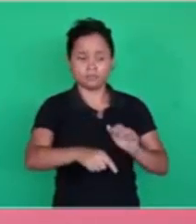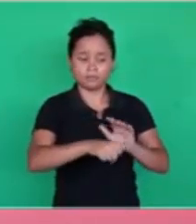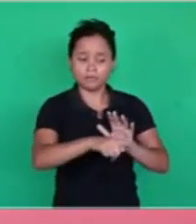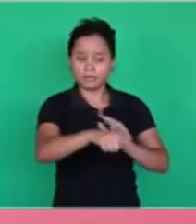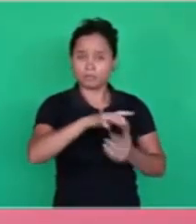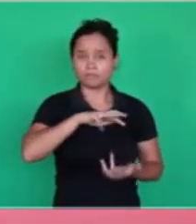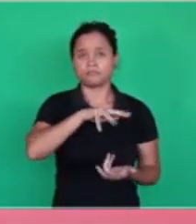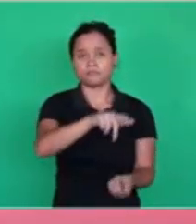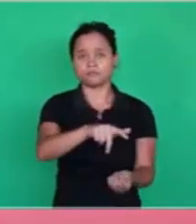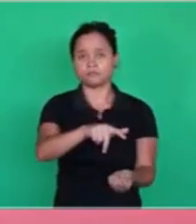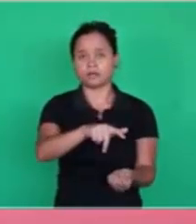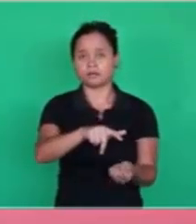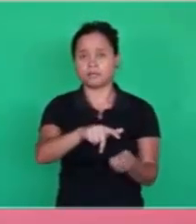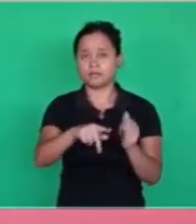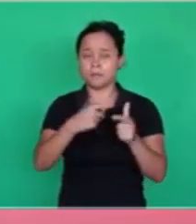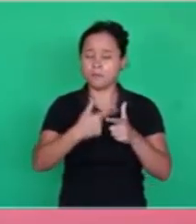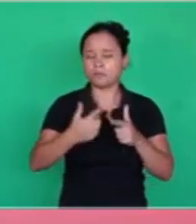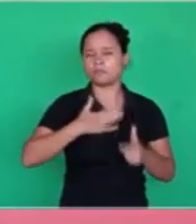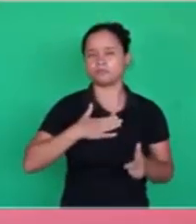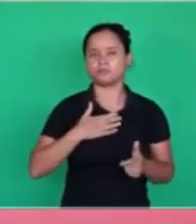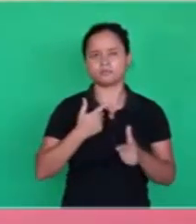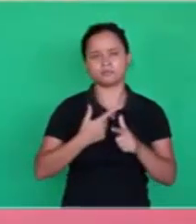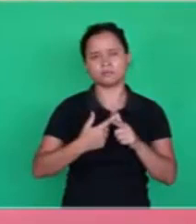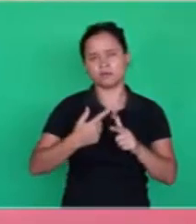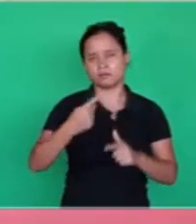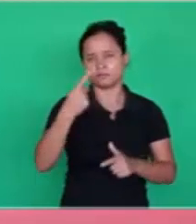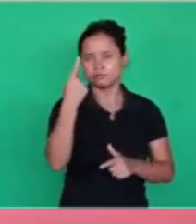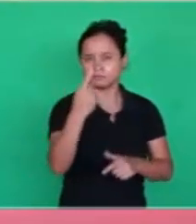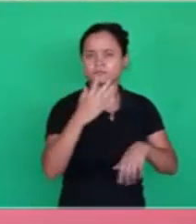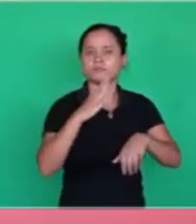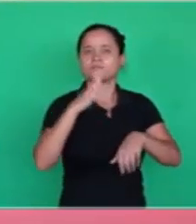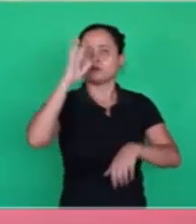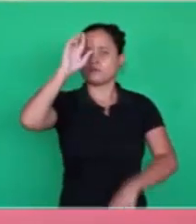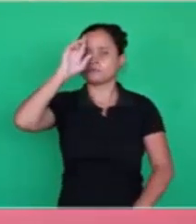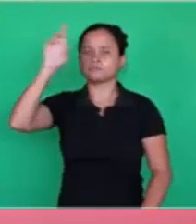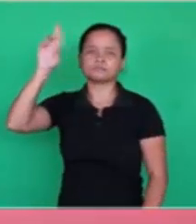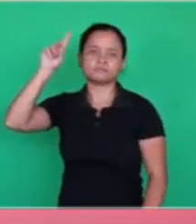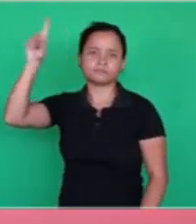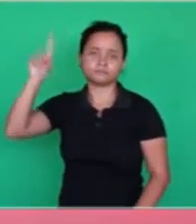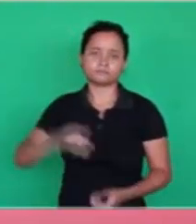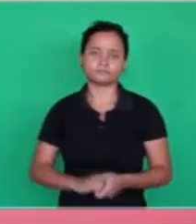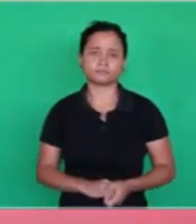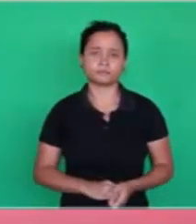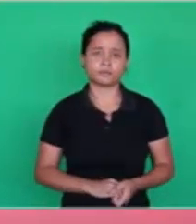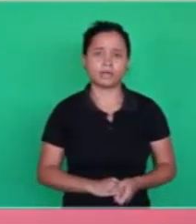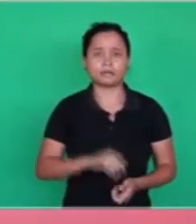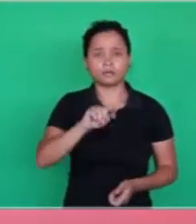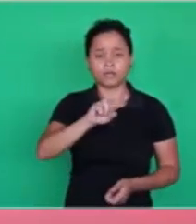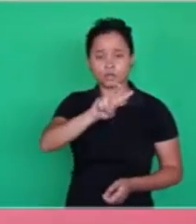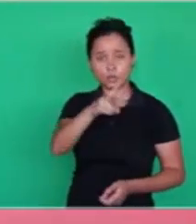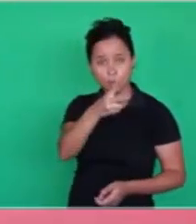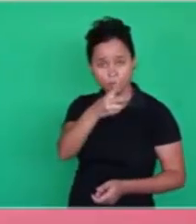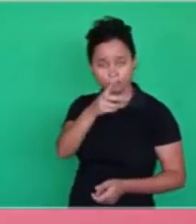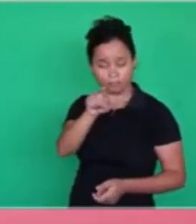It belongs to the economy of God. So we have a responsibility to leave everything ready. It's 2,000 years.